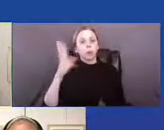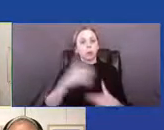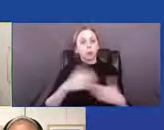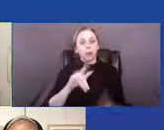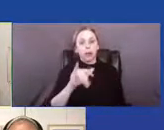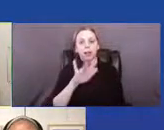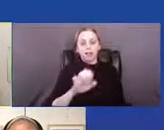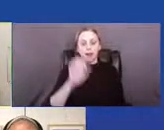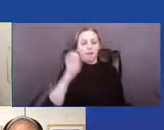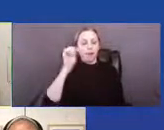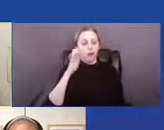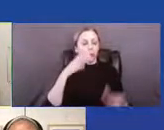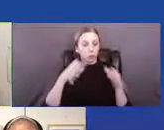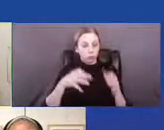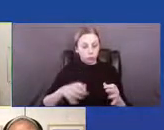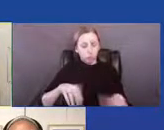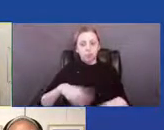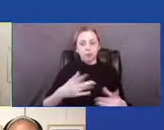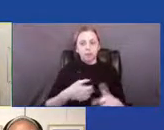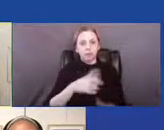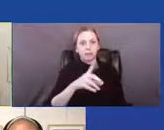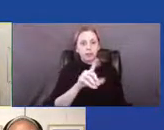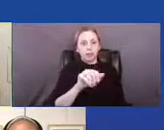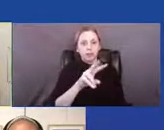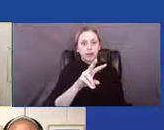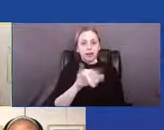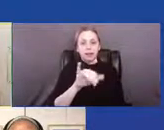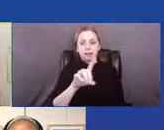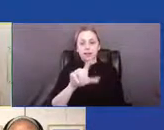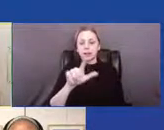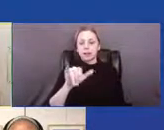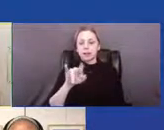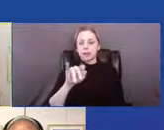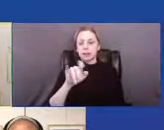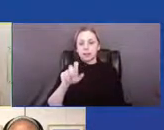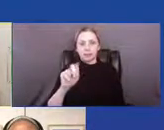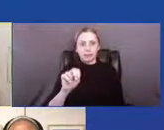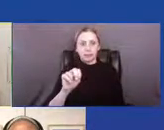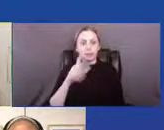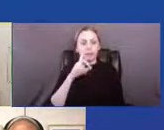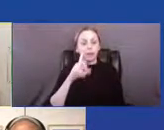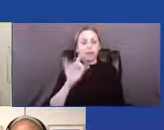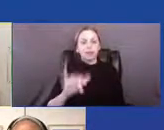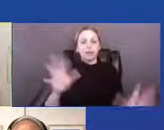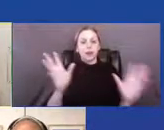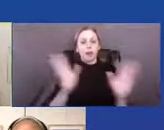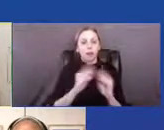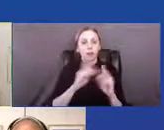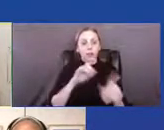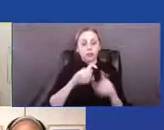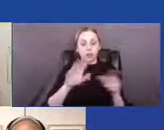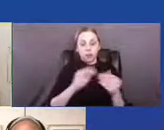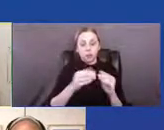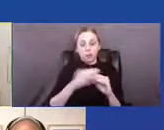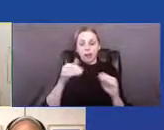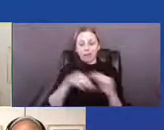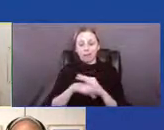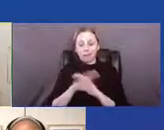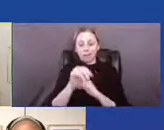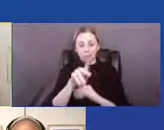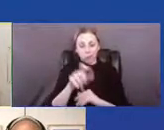live audio description provided by David Linton. The conference call number and access code to